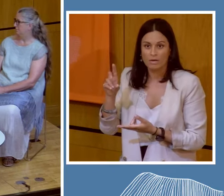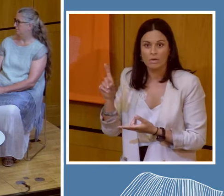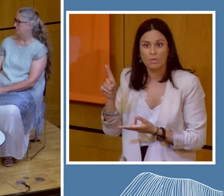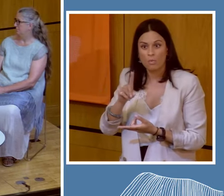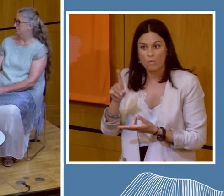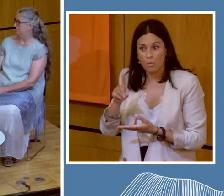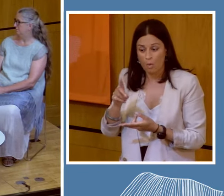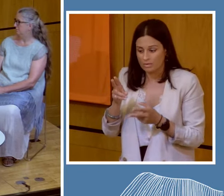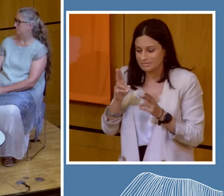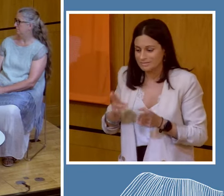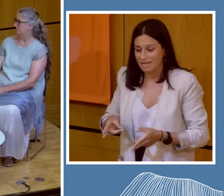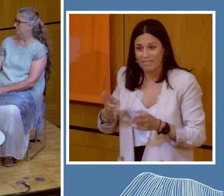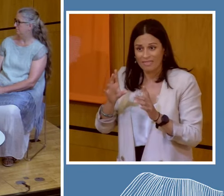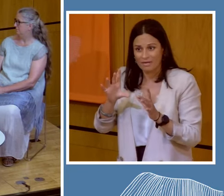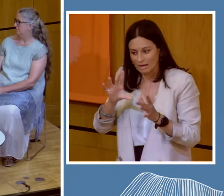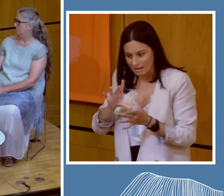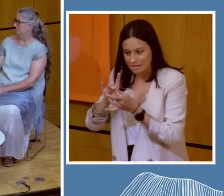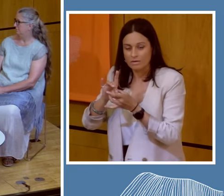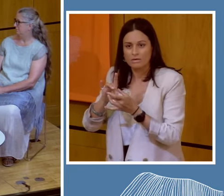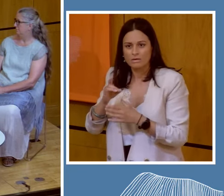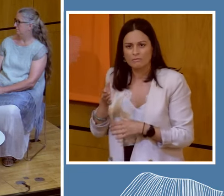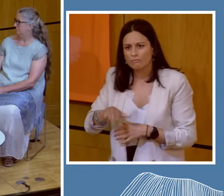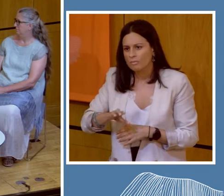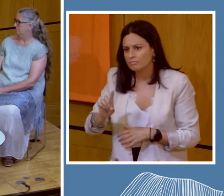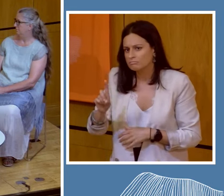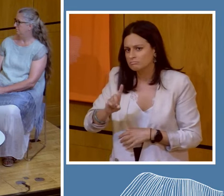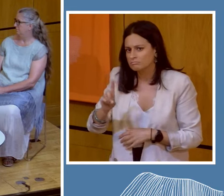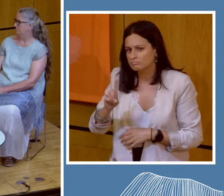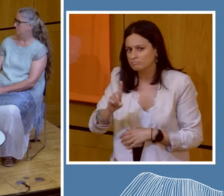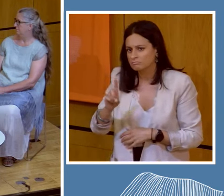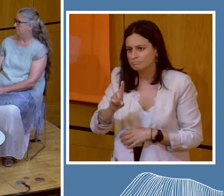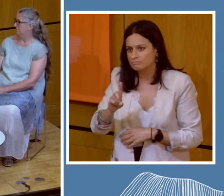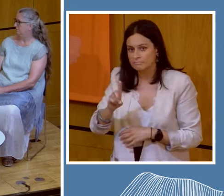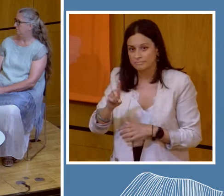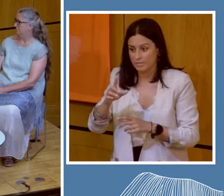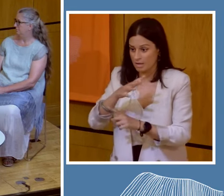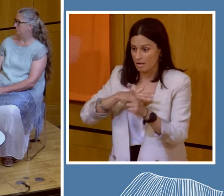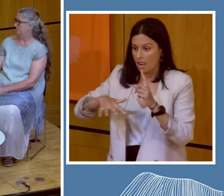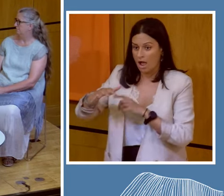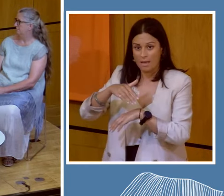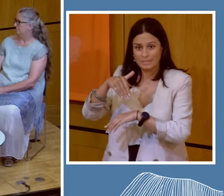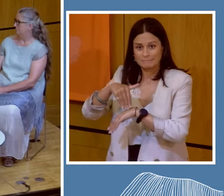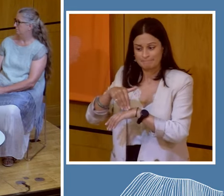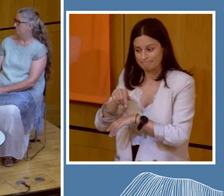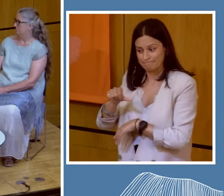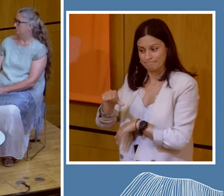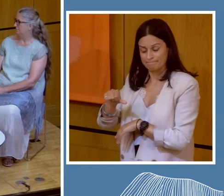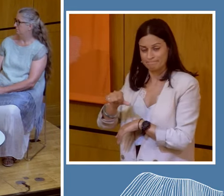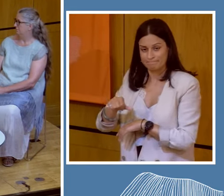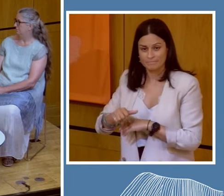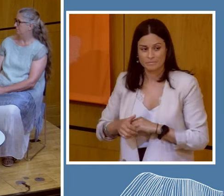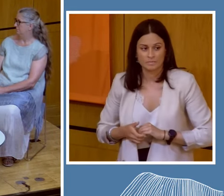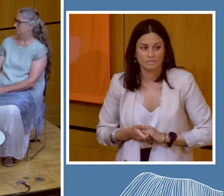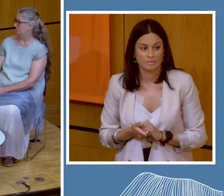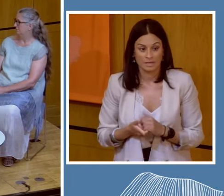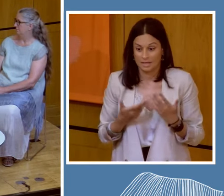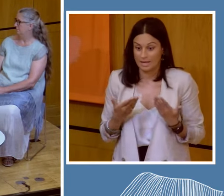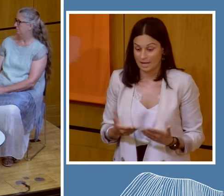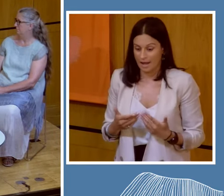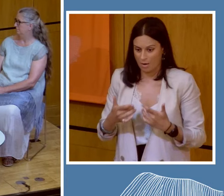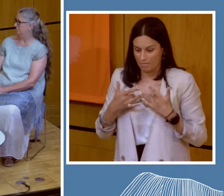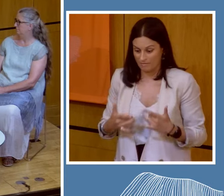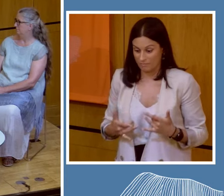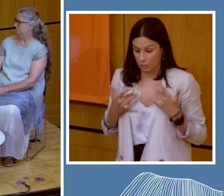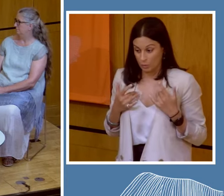mortality and morbidity from climate impacts. So that's where I'm coming